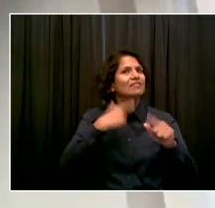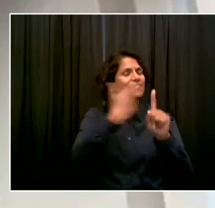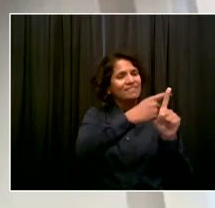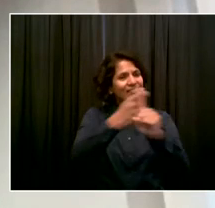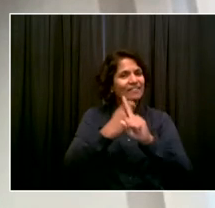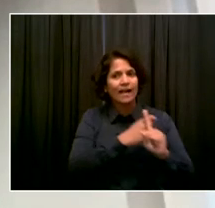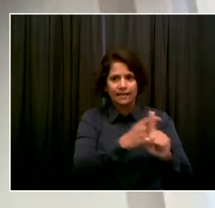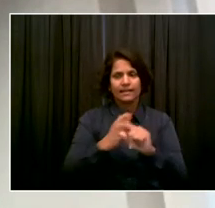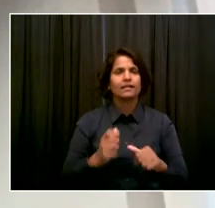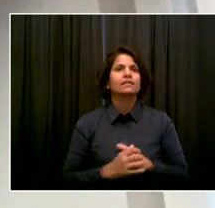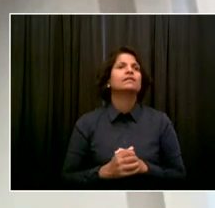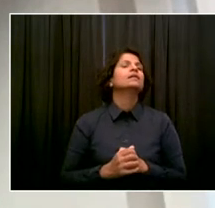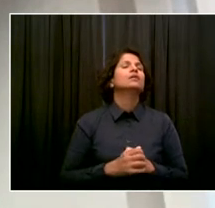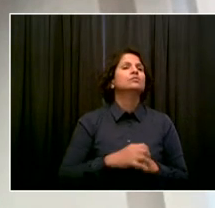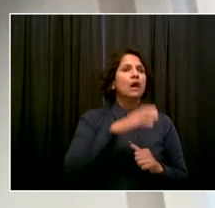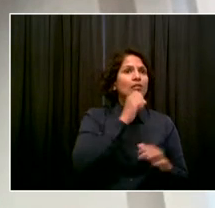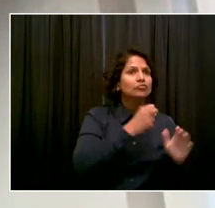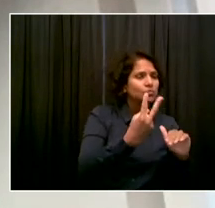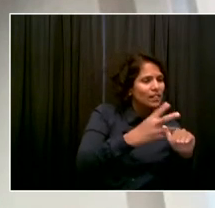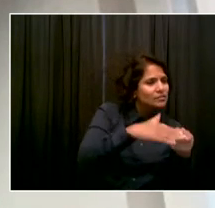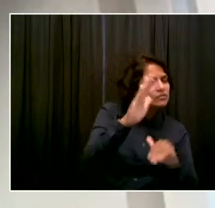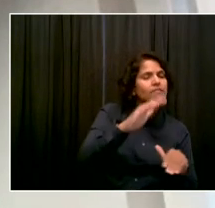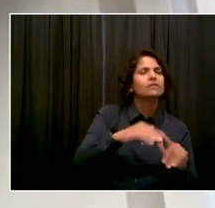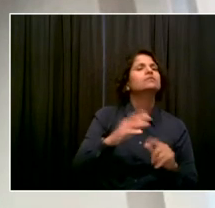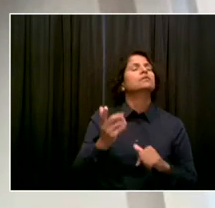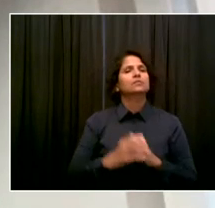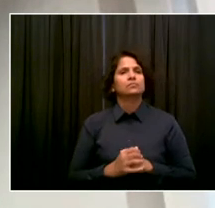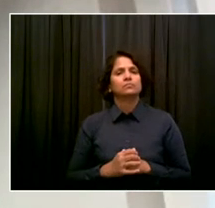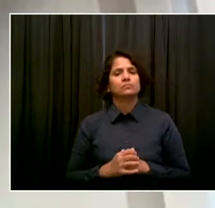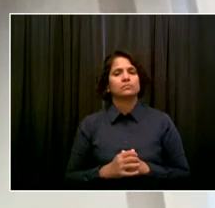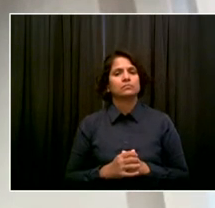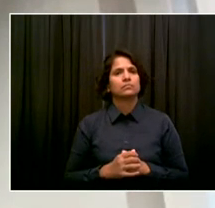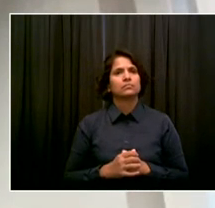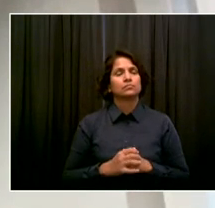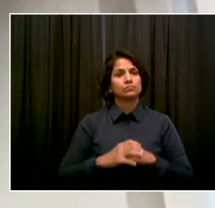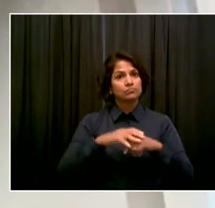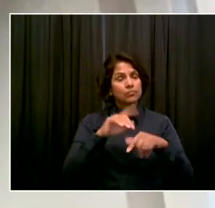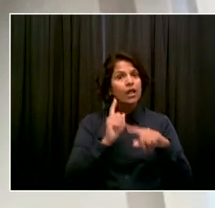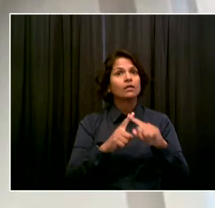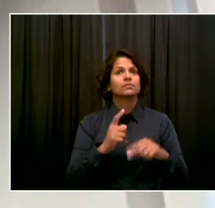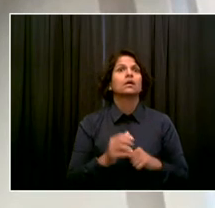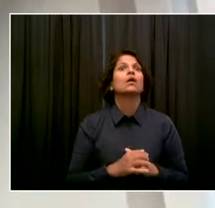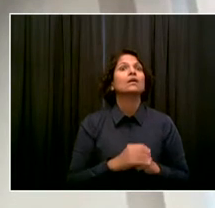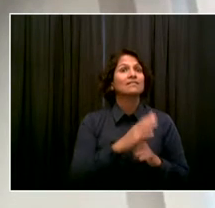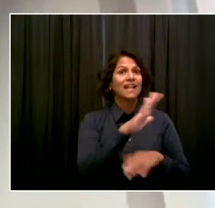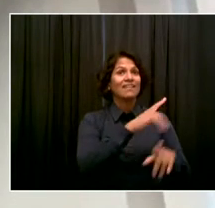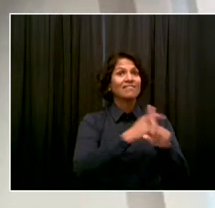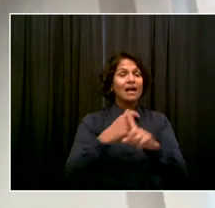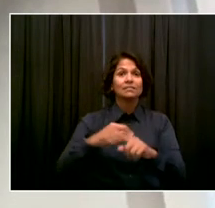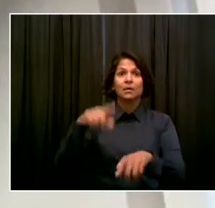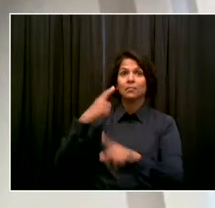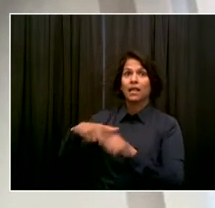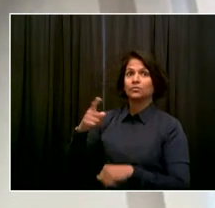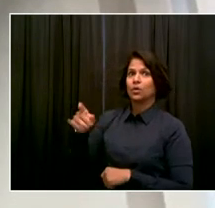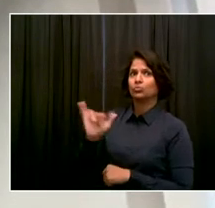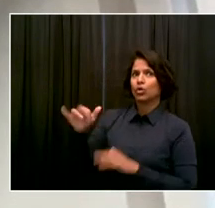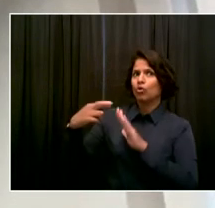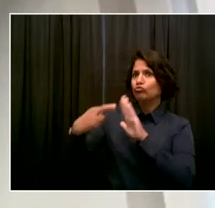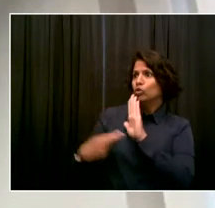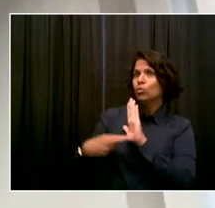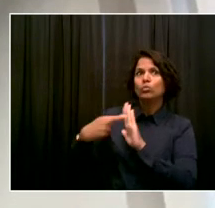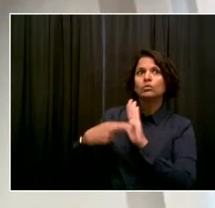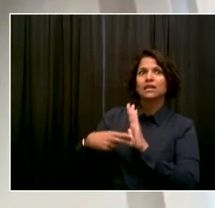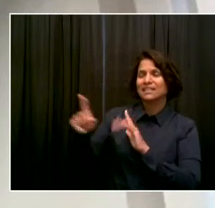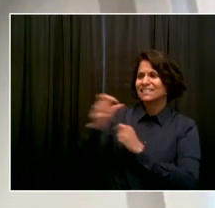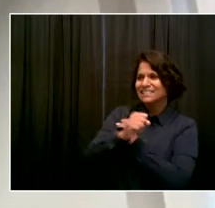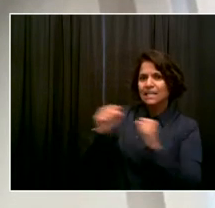of that, we will continue to use layered prevention measures. And we've talked about this a lot last year about how no one measure is 100